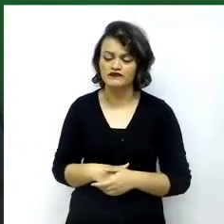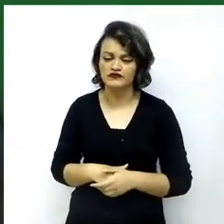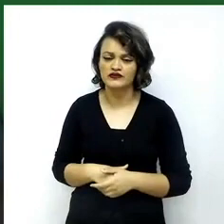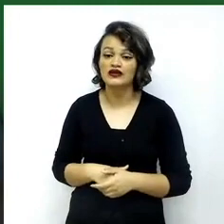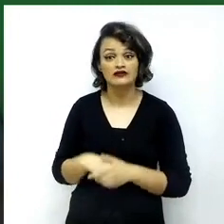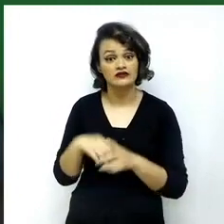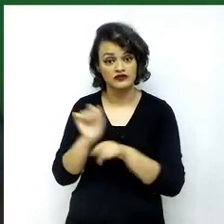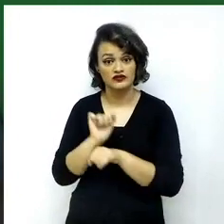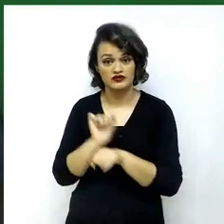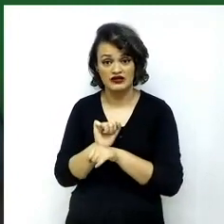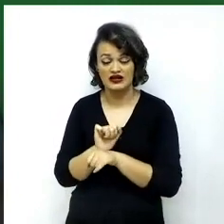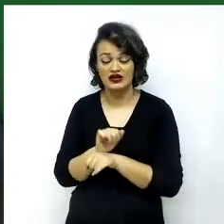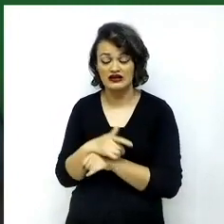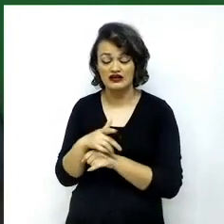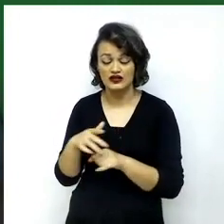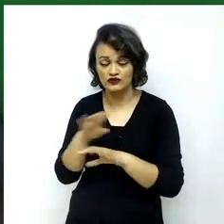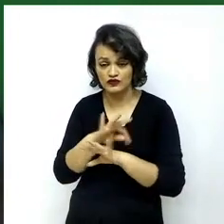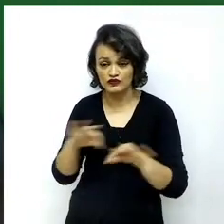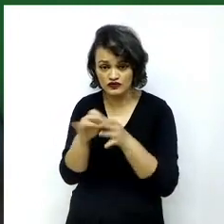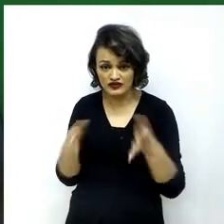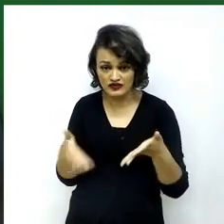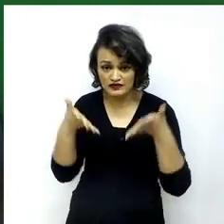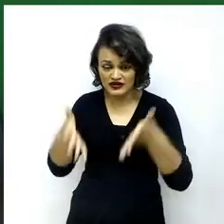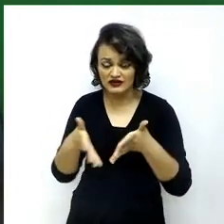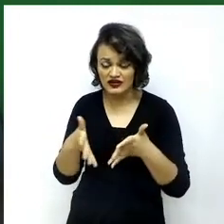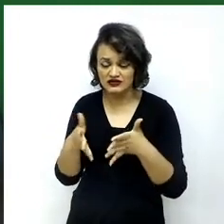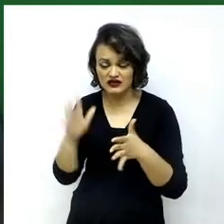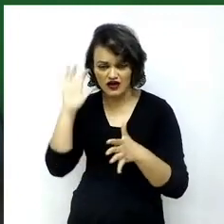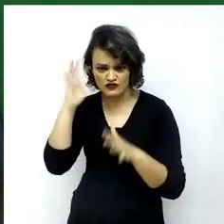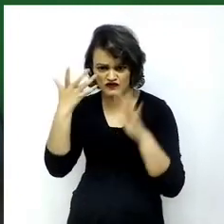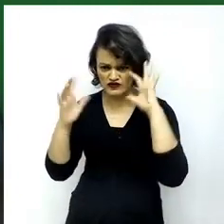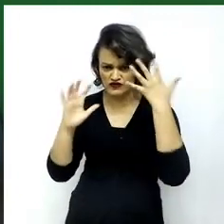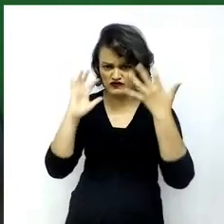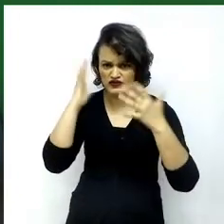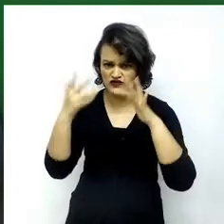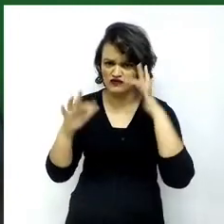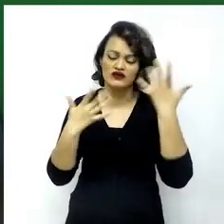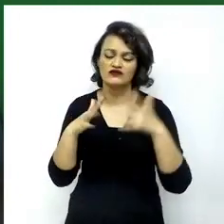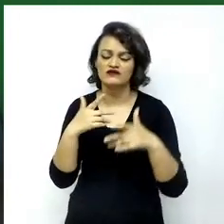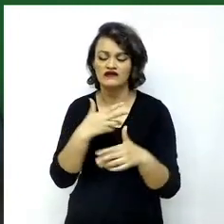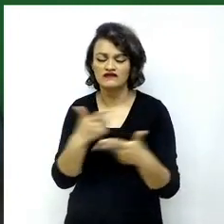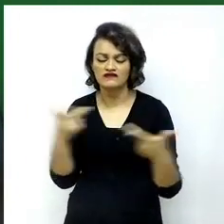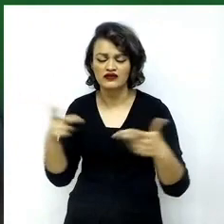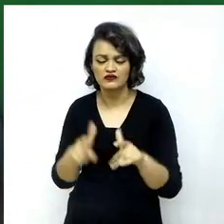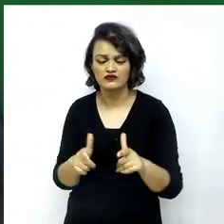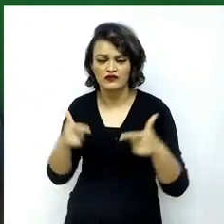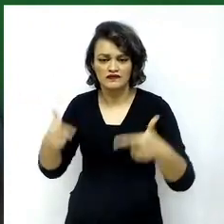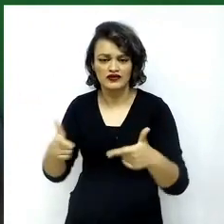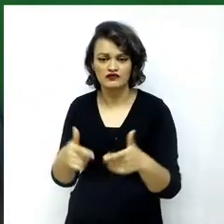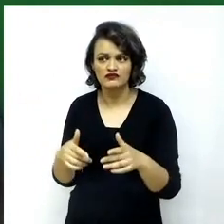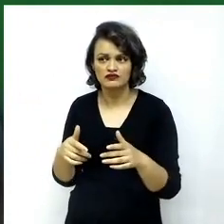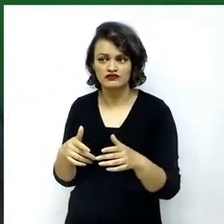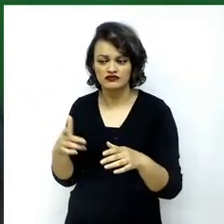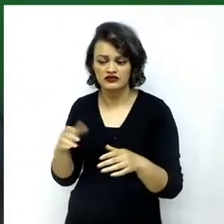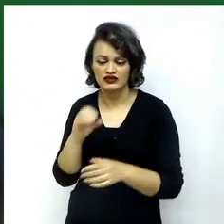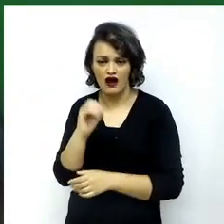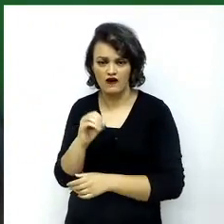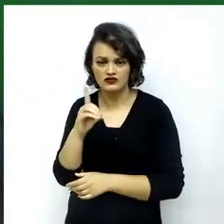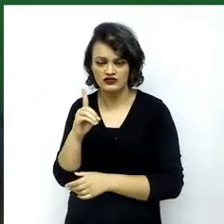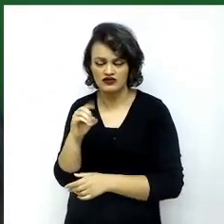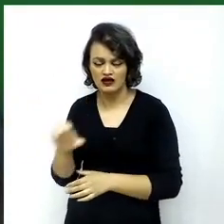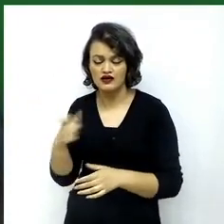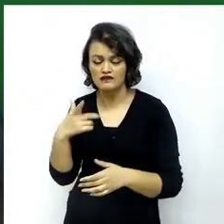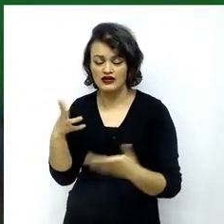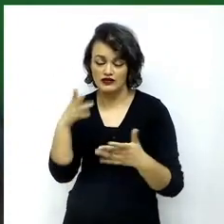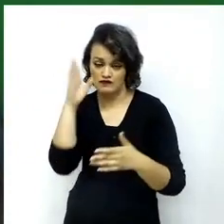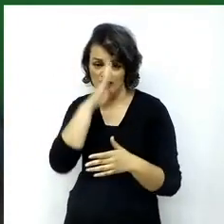that the members shall overcome their different views on the organization's enlargement so that Brazil may start its accession process in the short